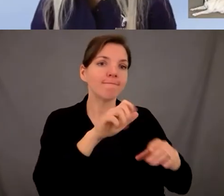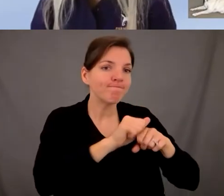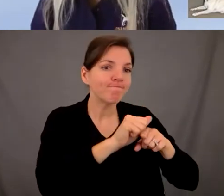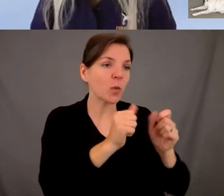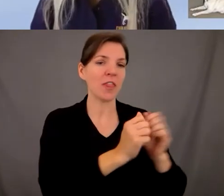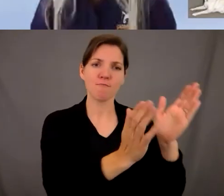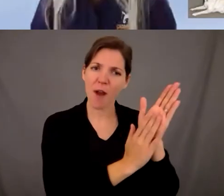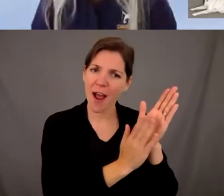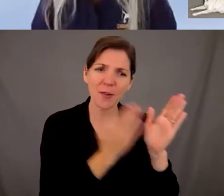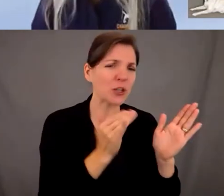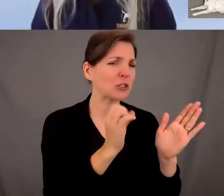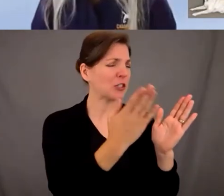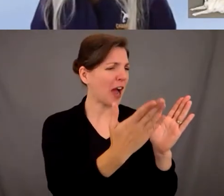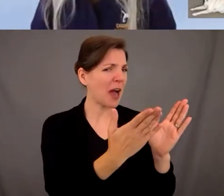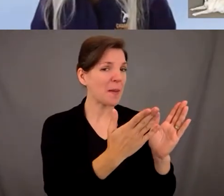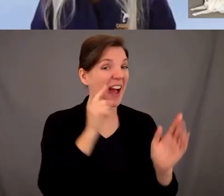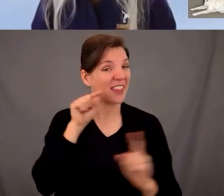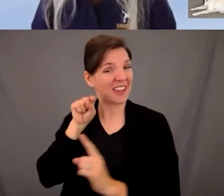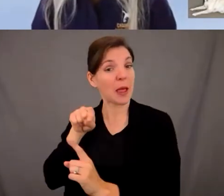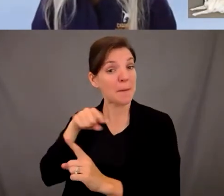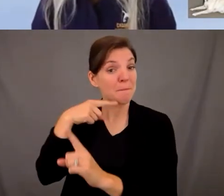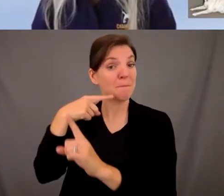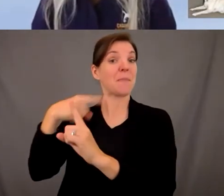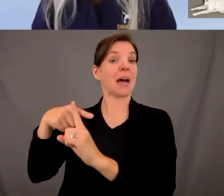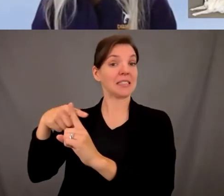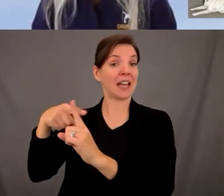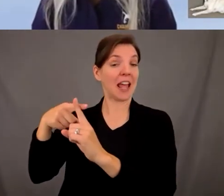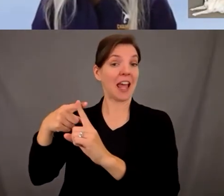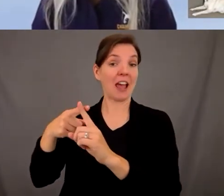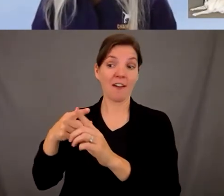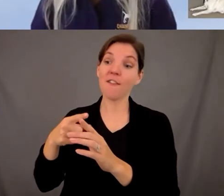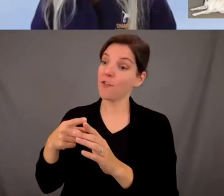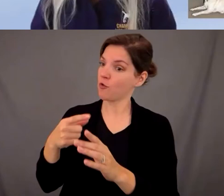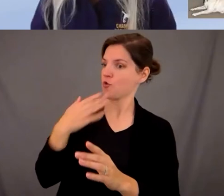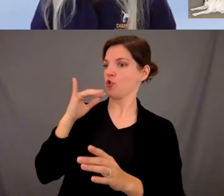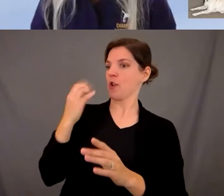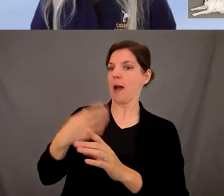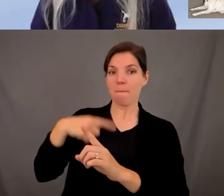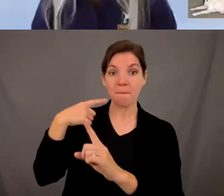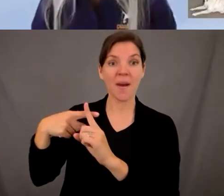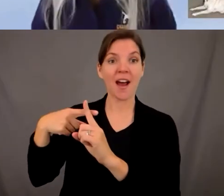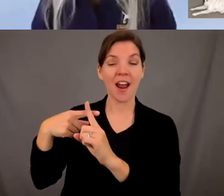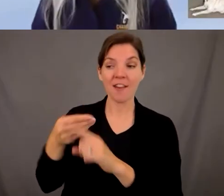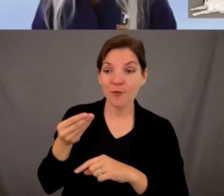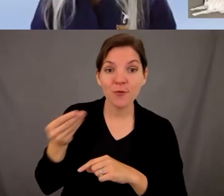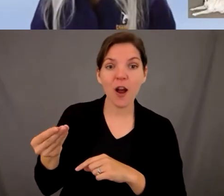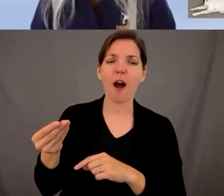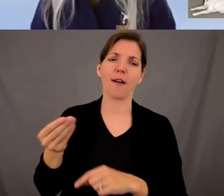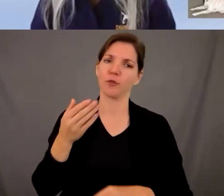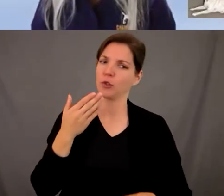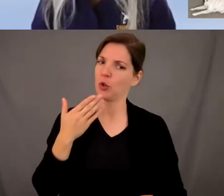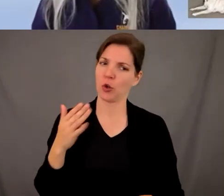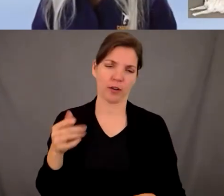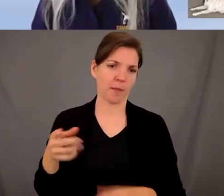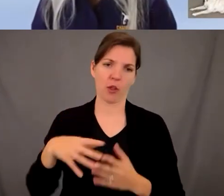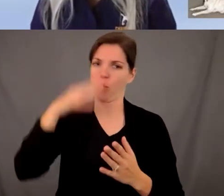i personally think positive reinforcement is great um because they just love what they do and they if we're doing their task there's like a cause